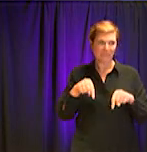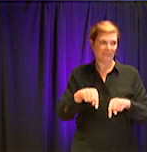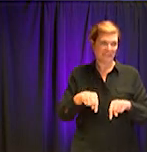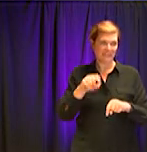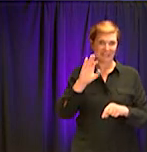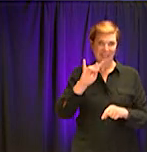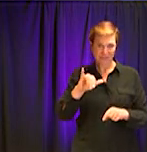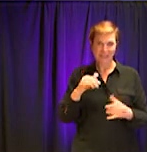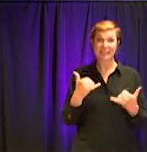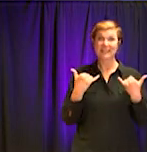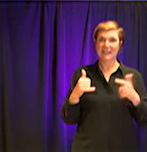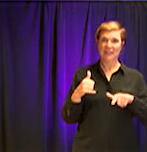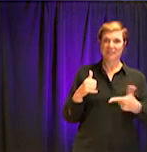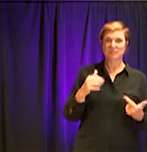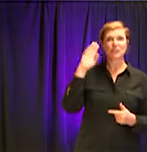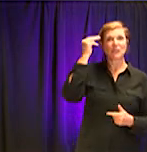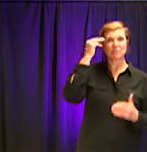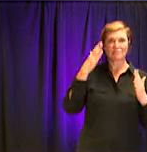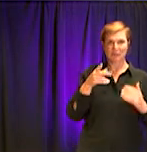Mayor Patty Garrett.